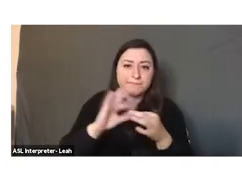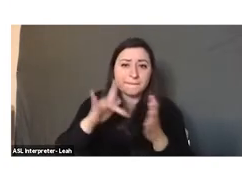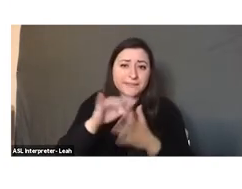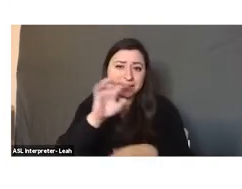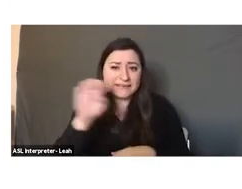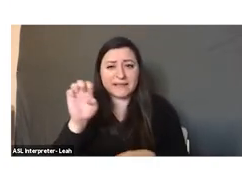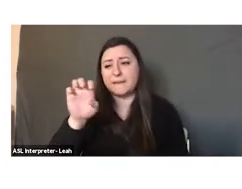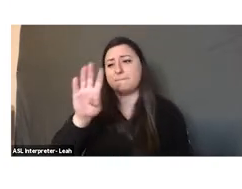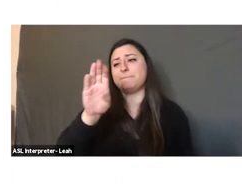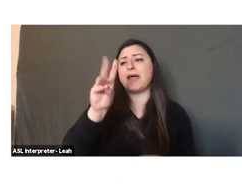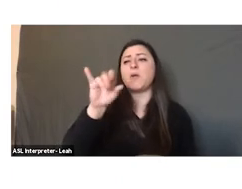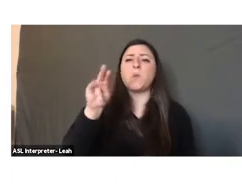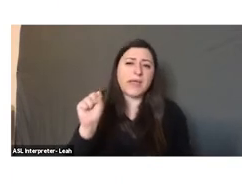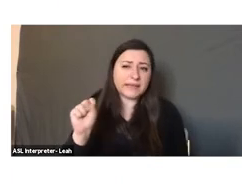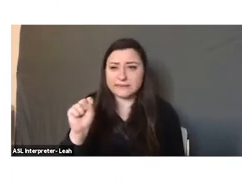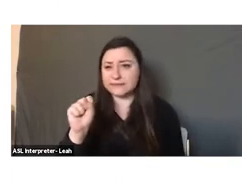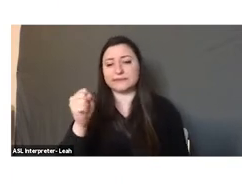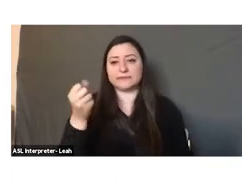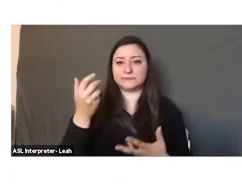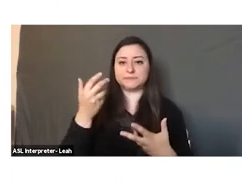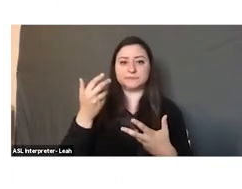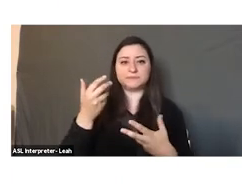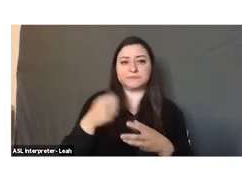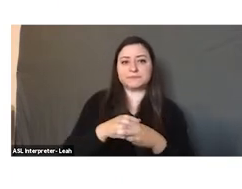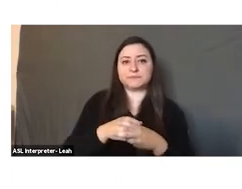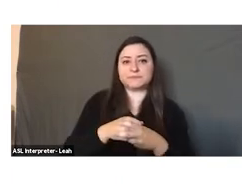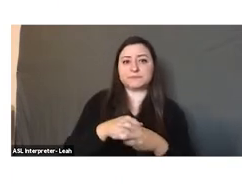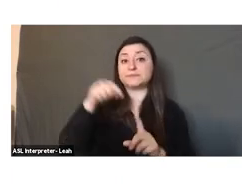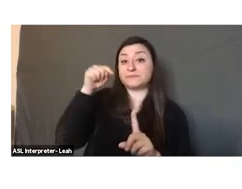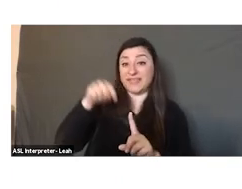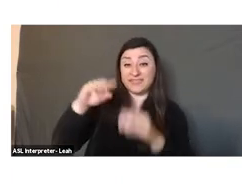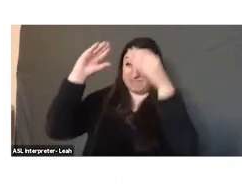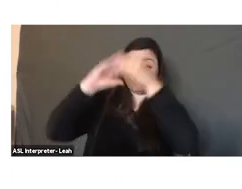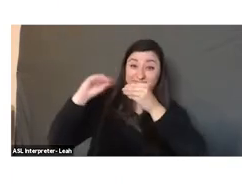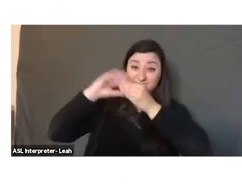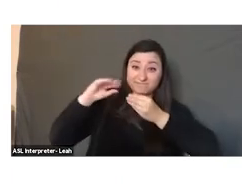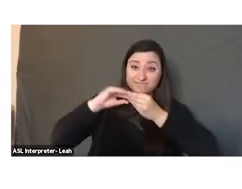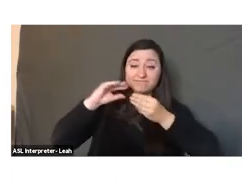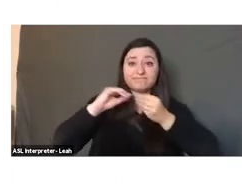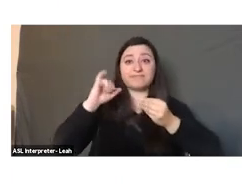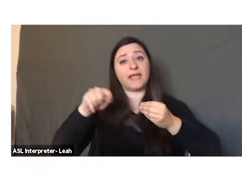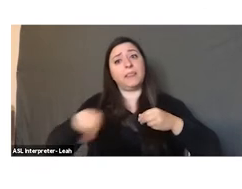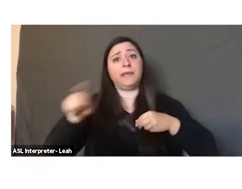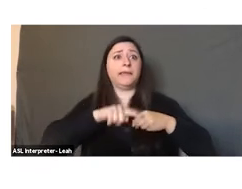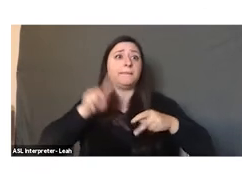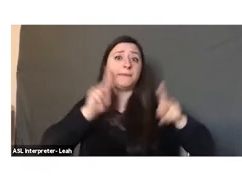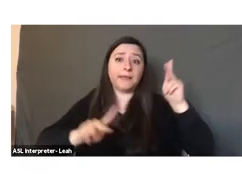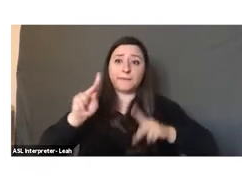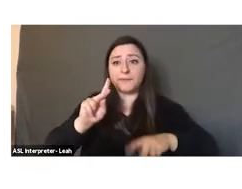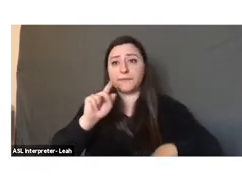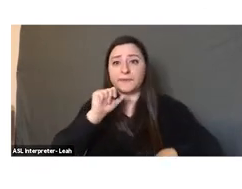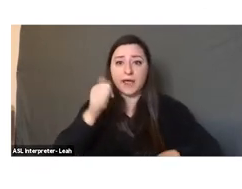Bedouins and never developed agriculture. This narrative that these people don't